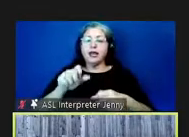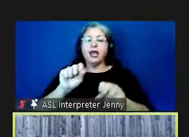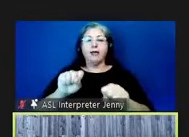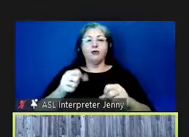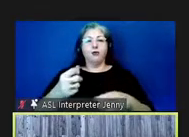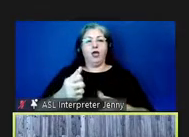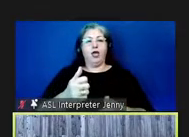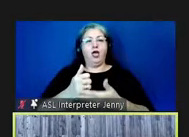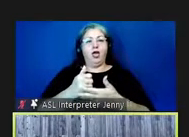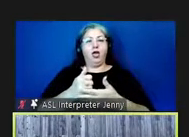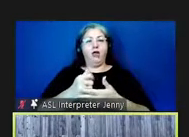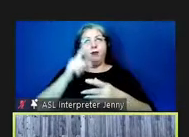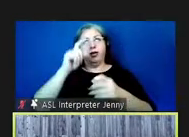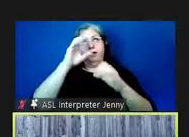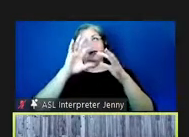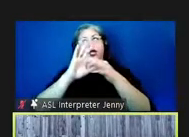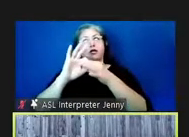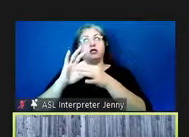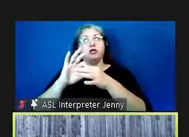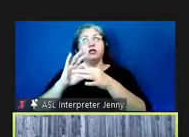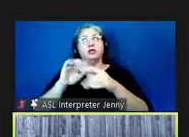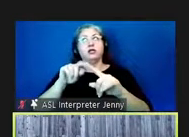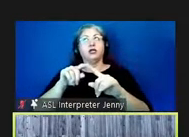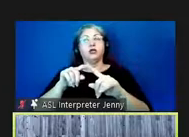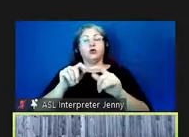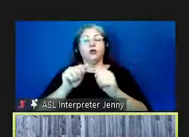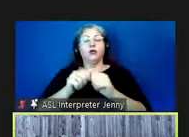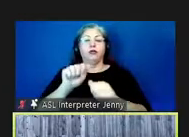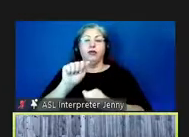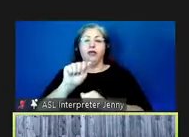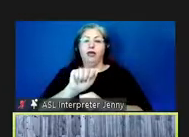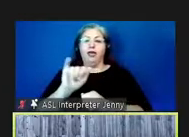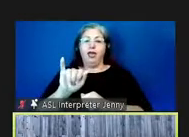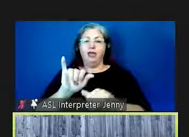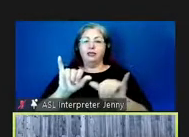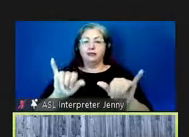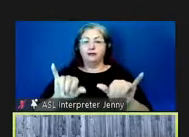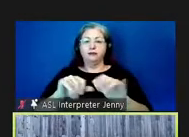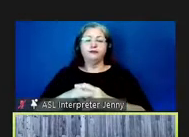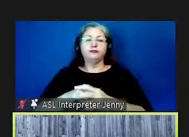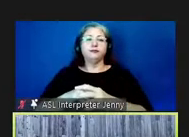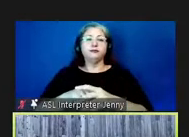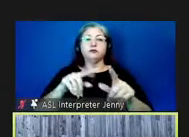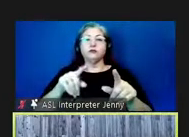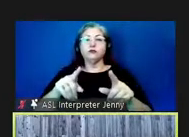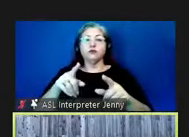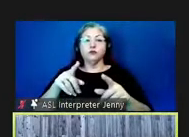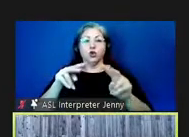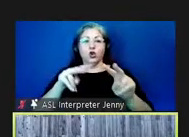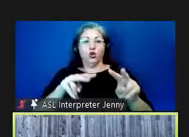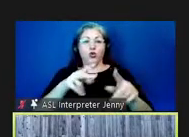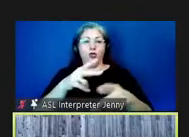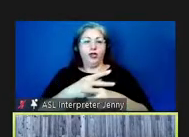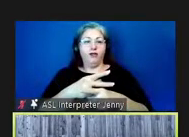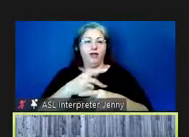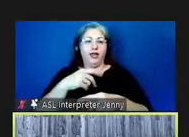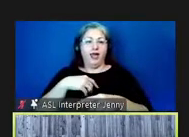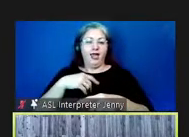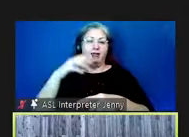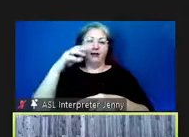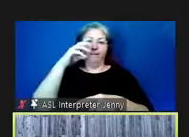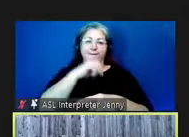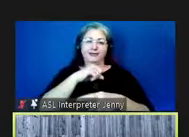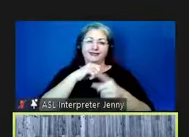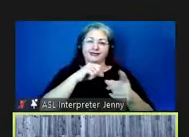imagine our relationship with ai systems and um if you look closely you'll see that i missed the photo op